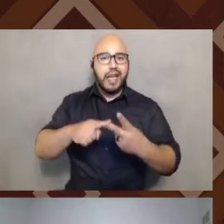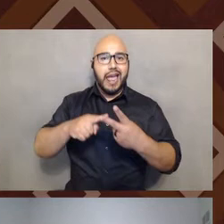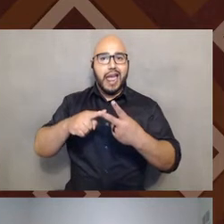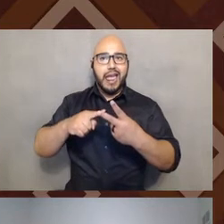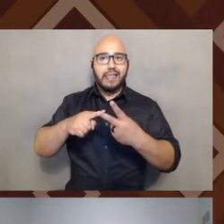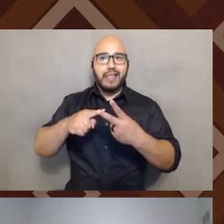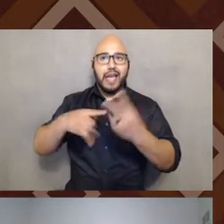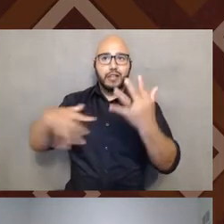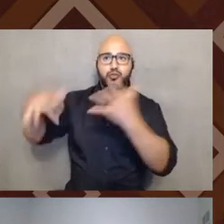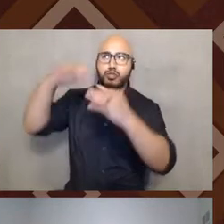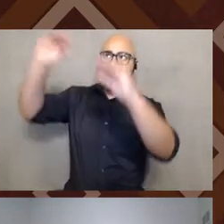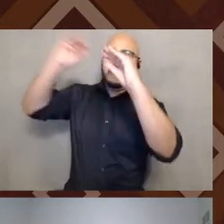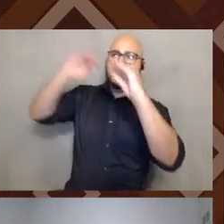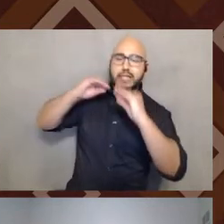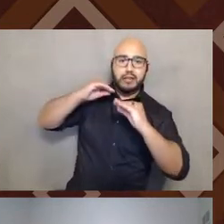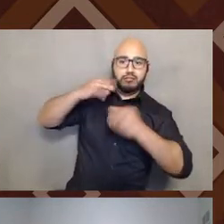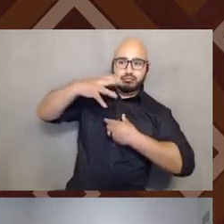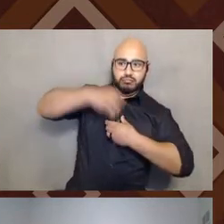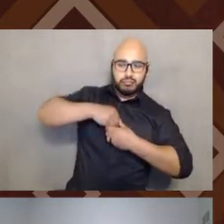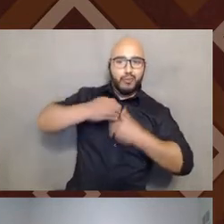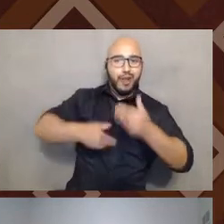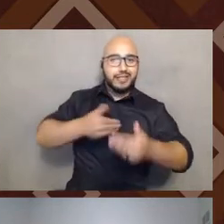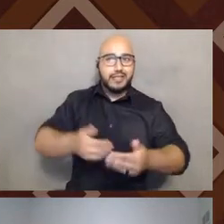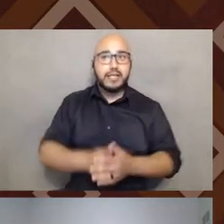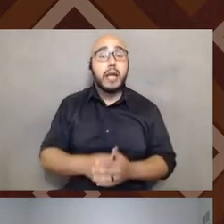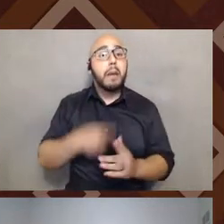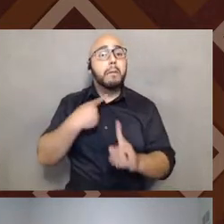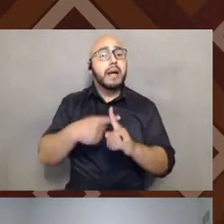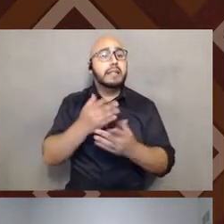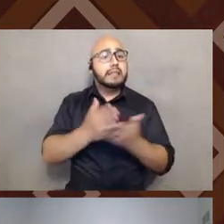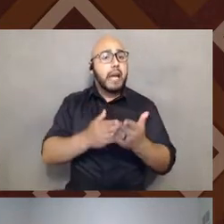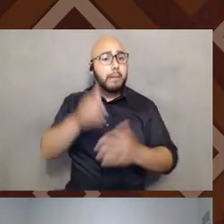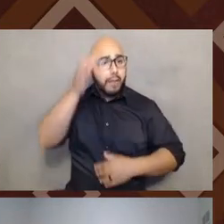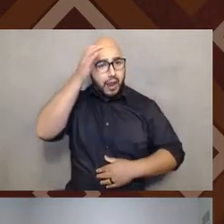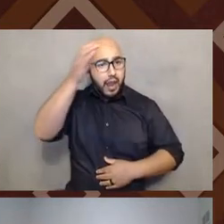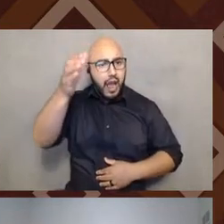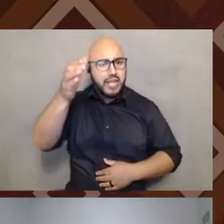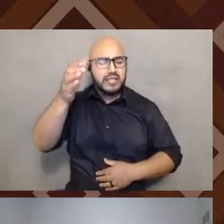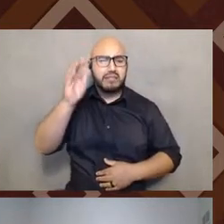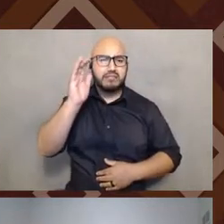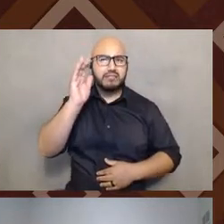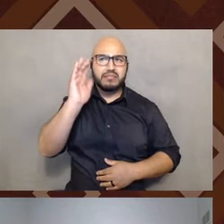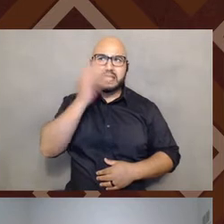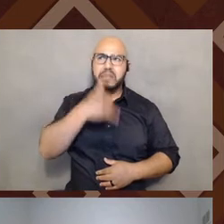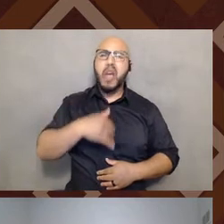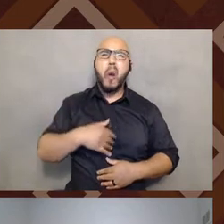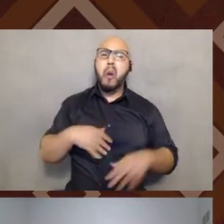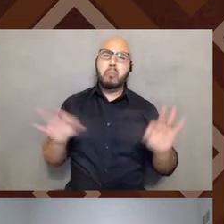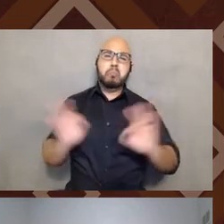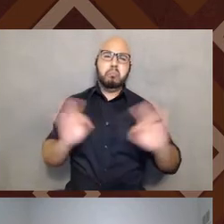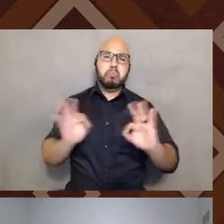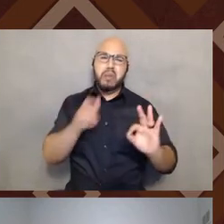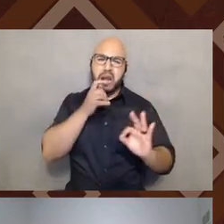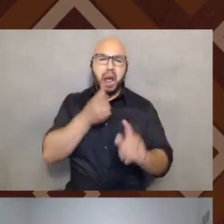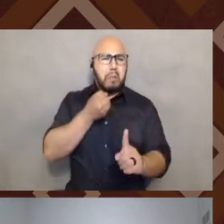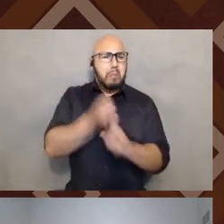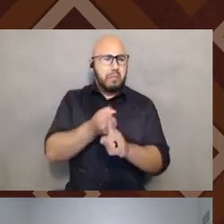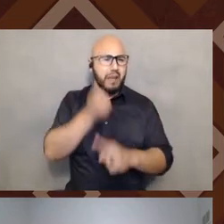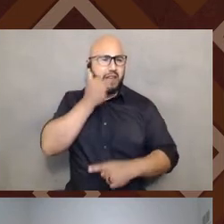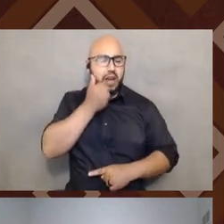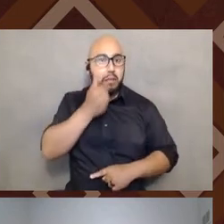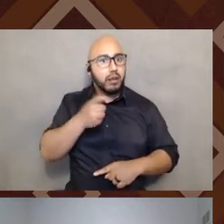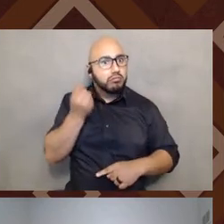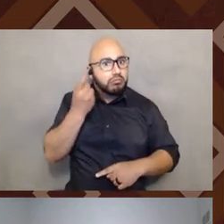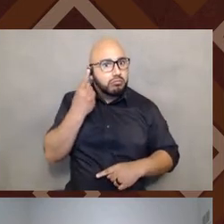particularly theories or concepts that maybe don't feel like they matter in our everyday, but are actually created to describe